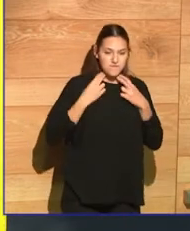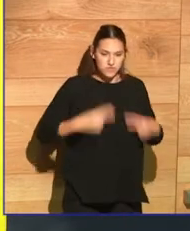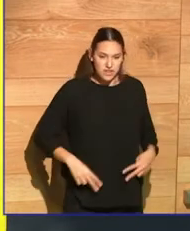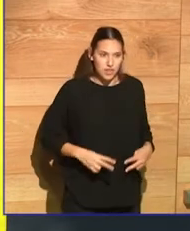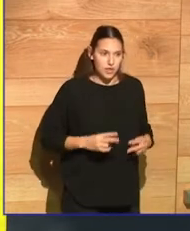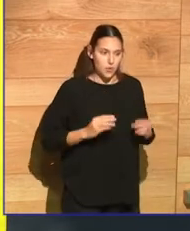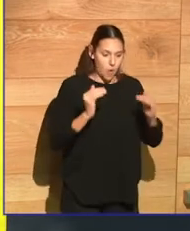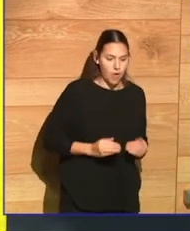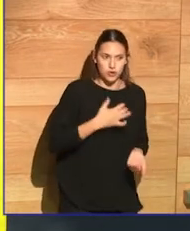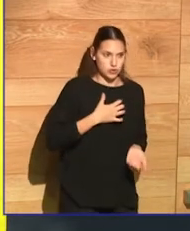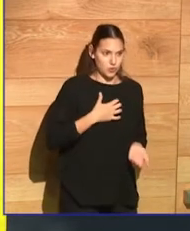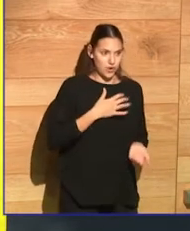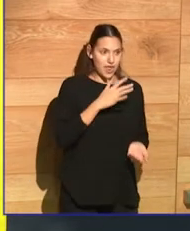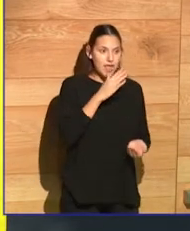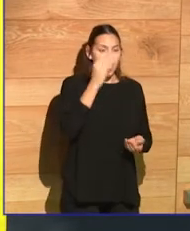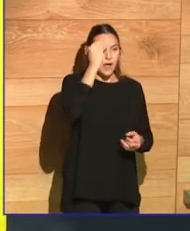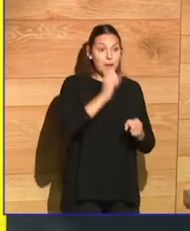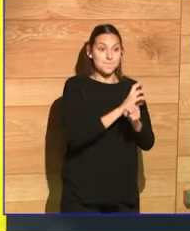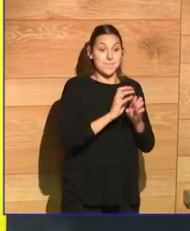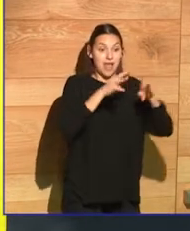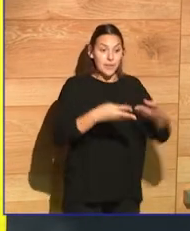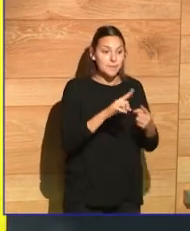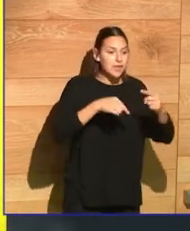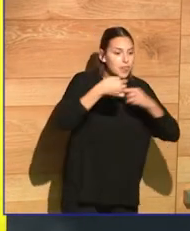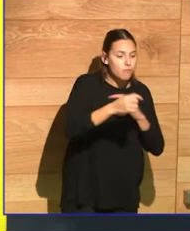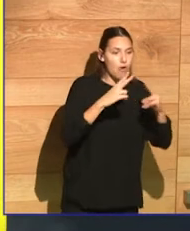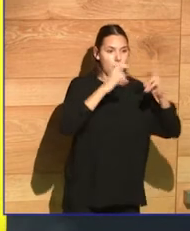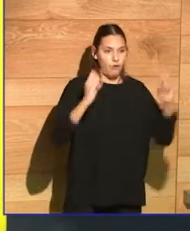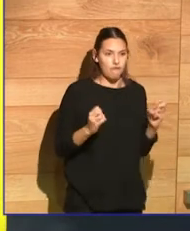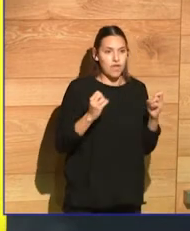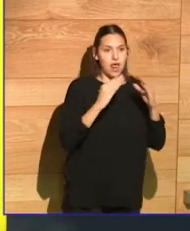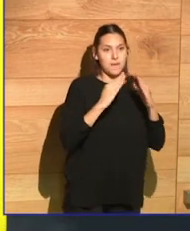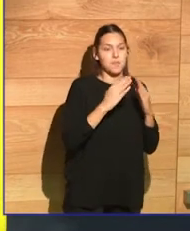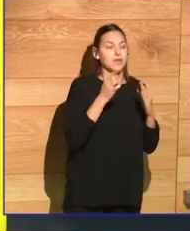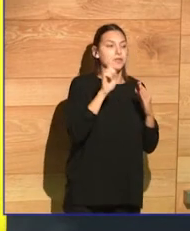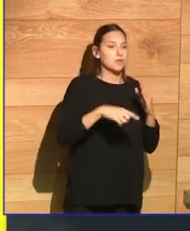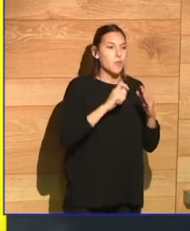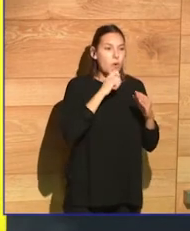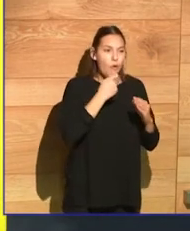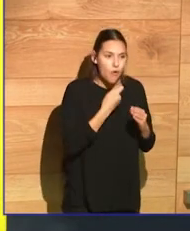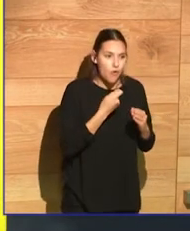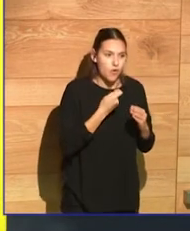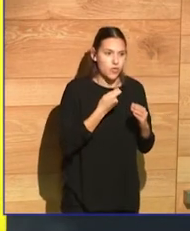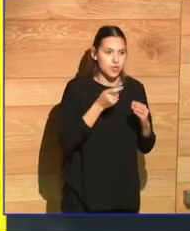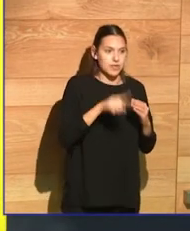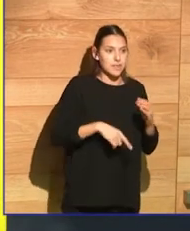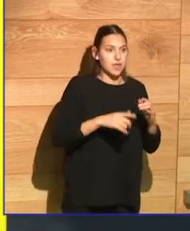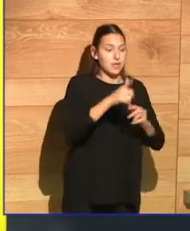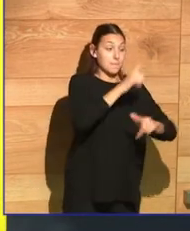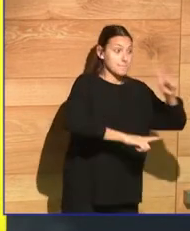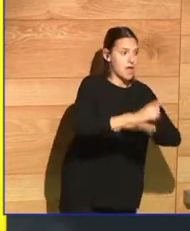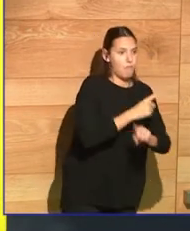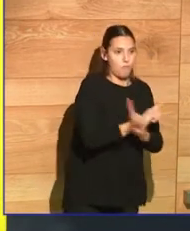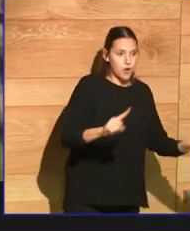Is there a more hatred, more frustration after the pandemic, after the lockdowns, the crisis that came afterwards,